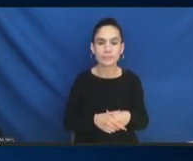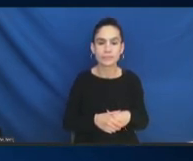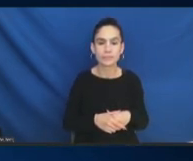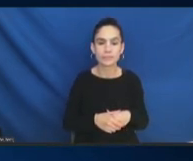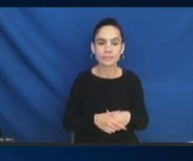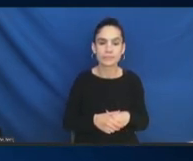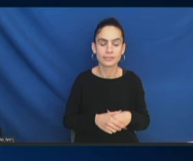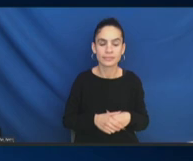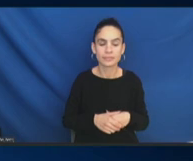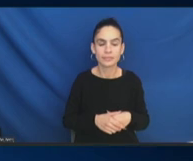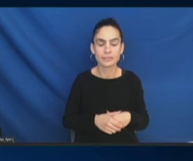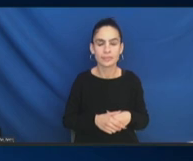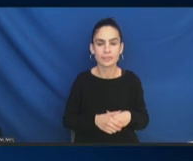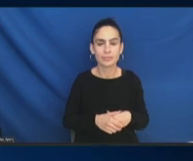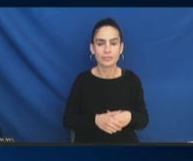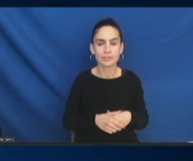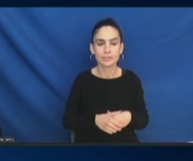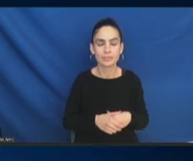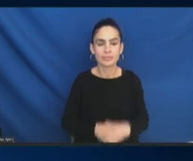Emily?